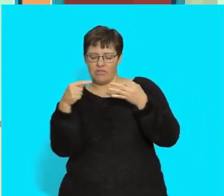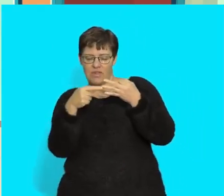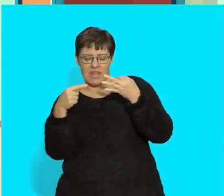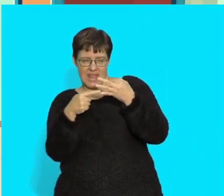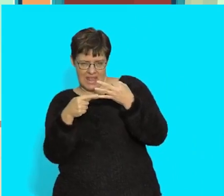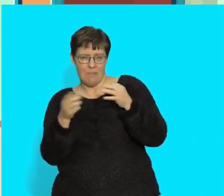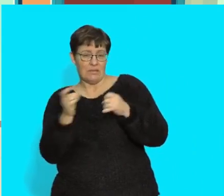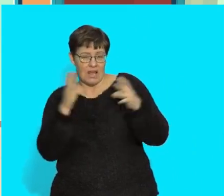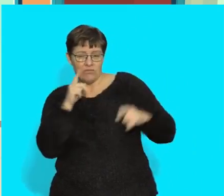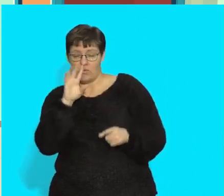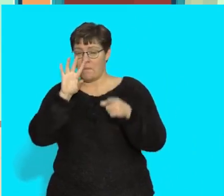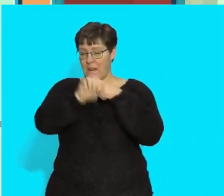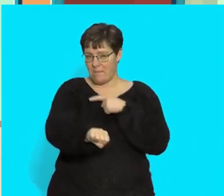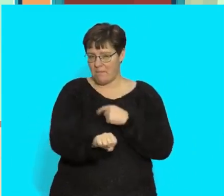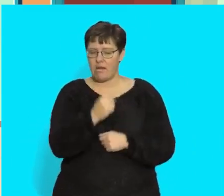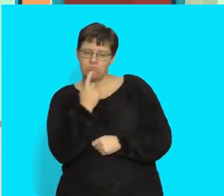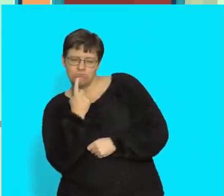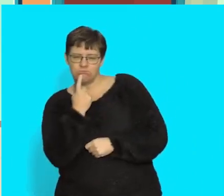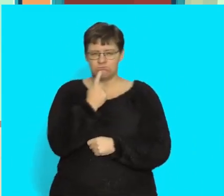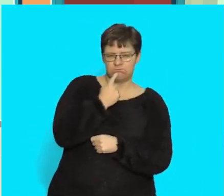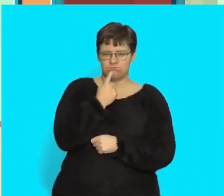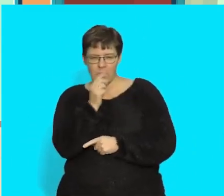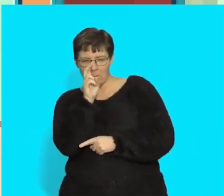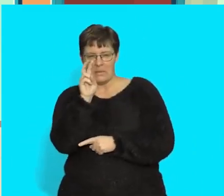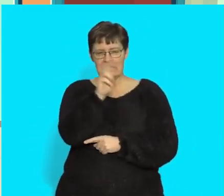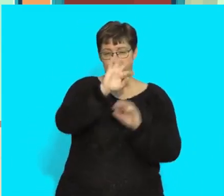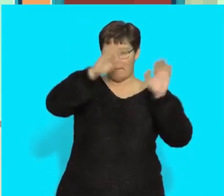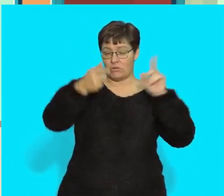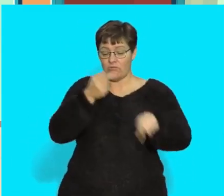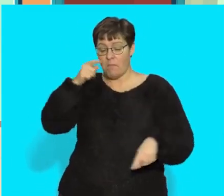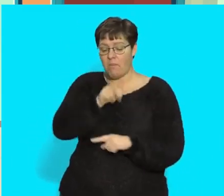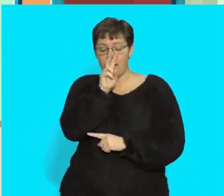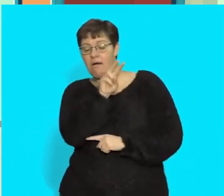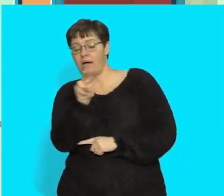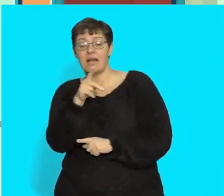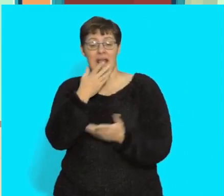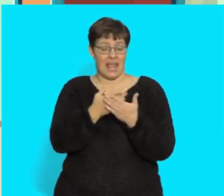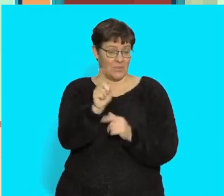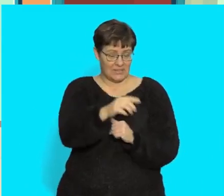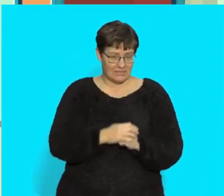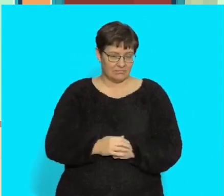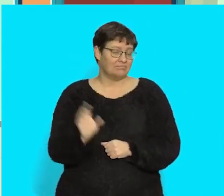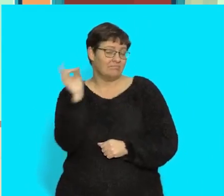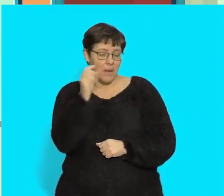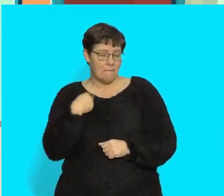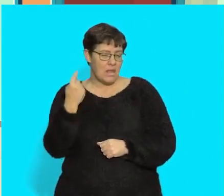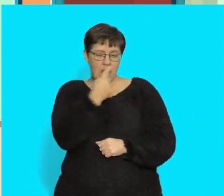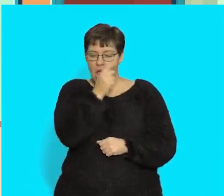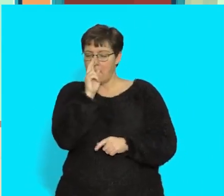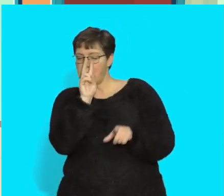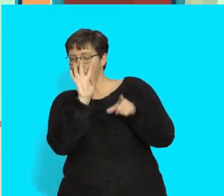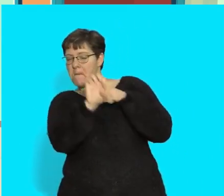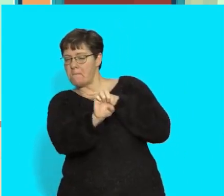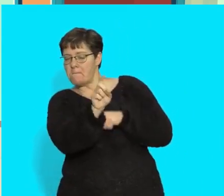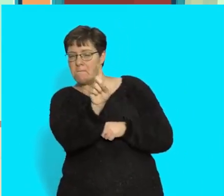Your job is to choose what I can see on the mountain. Listen. I spy with my little eye something